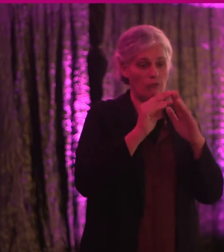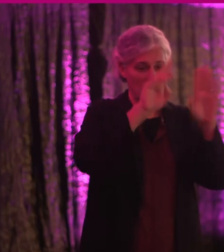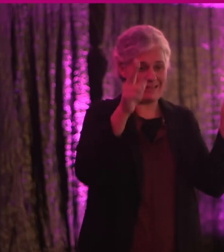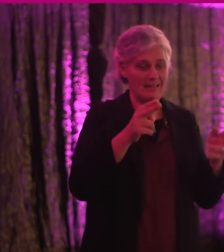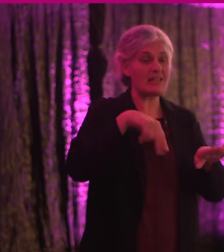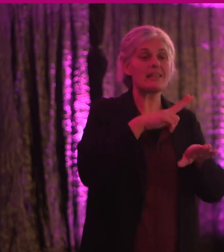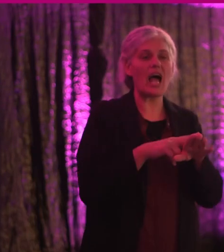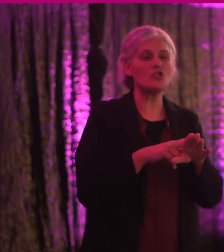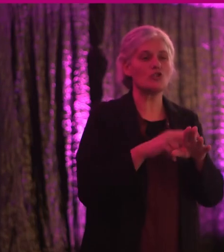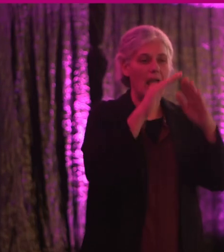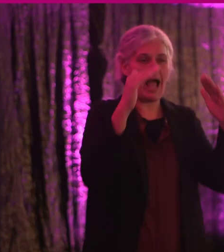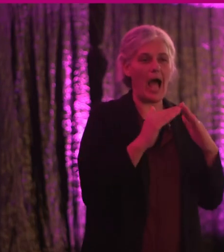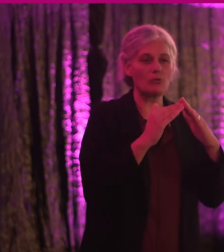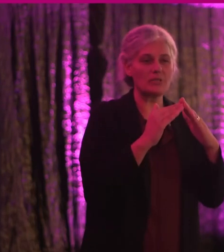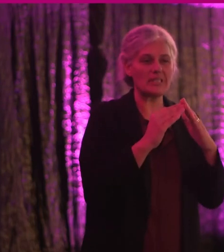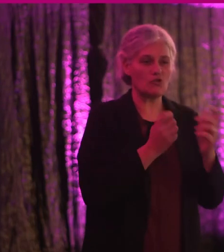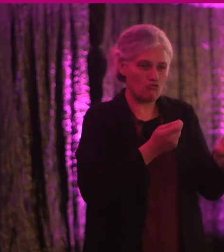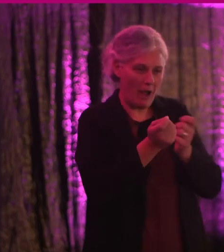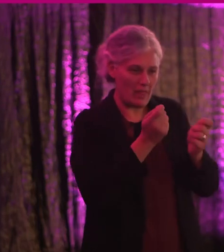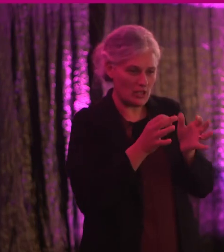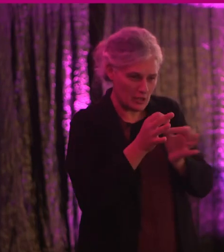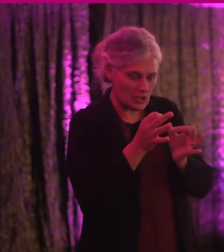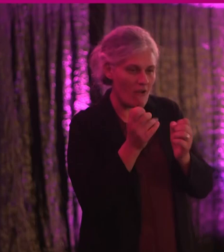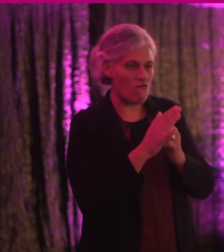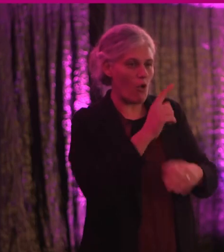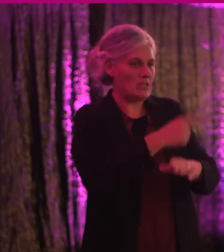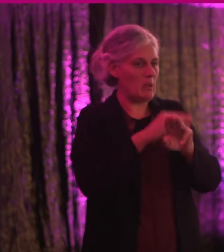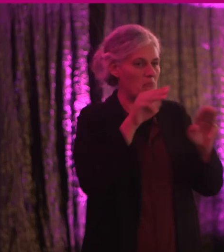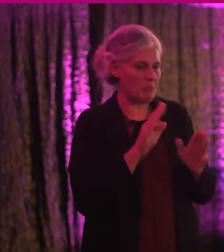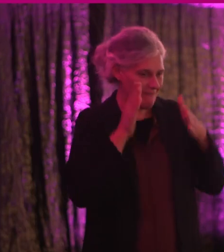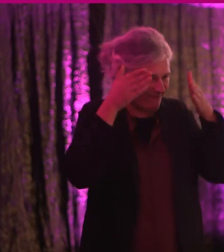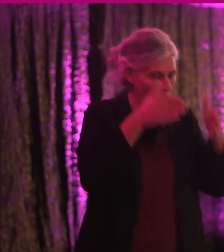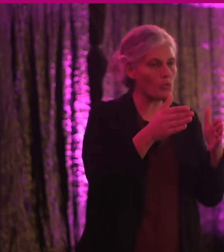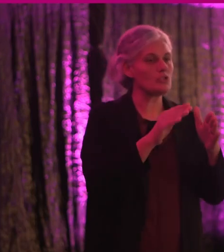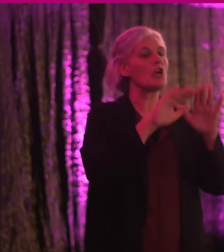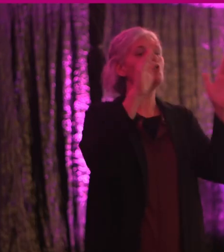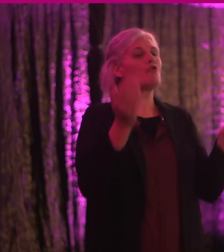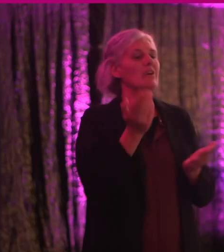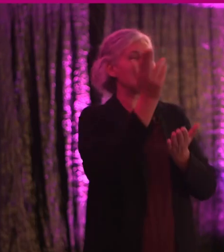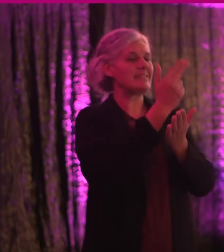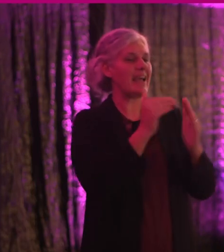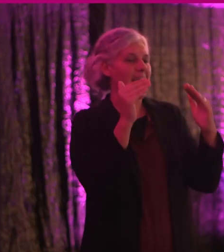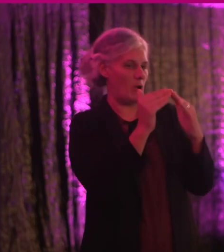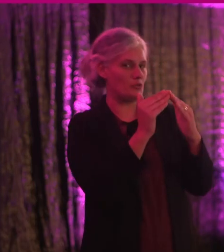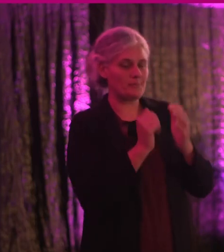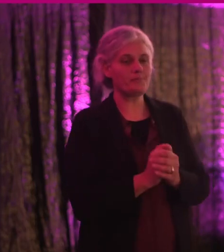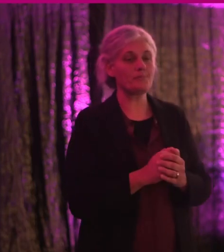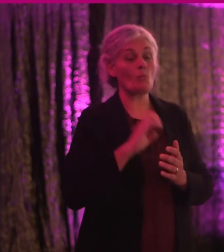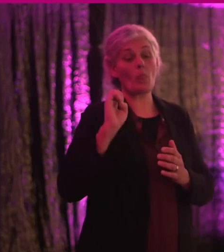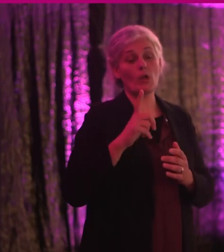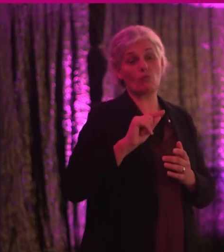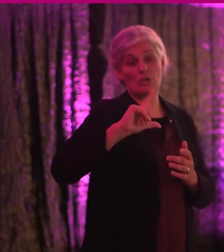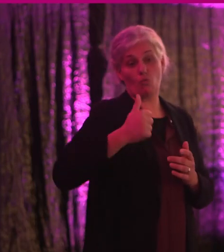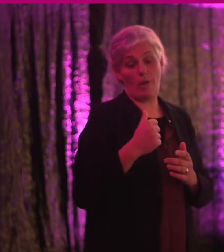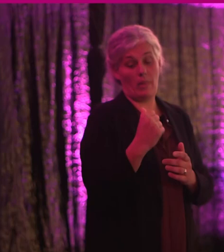Housing Strategy for Disabled People focused on universal designed housing. In early 2021,